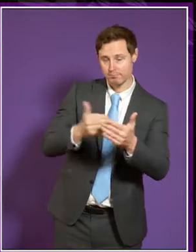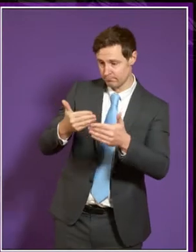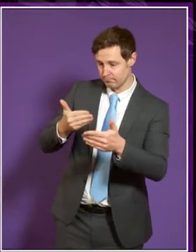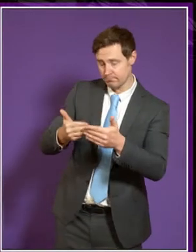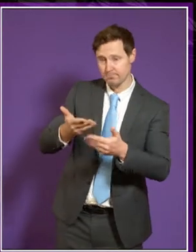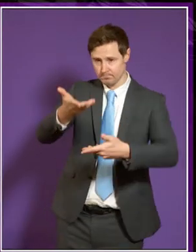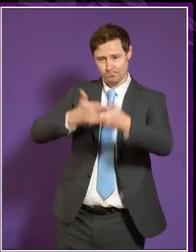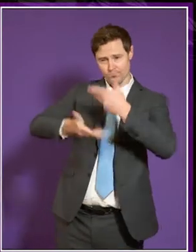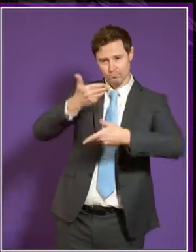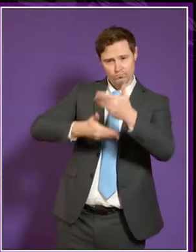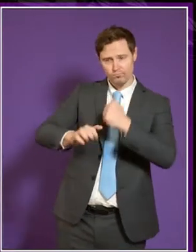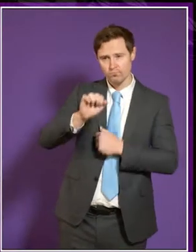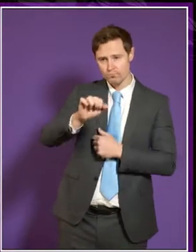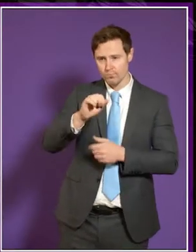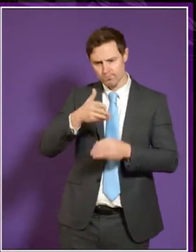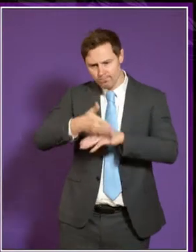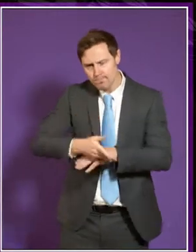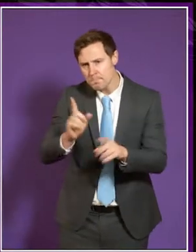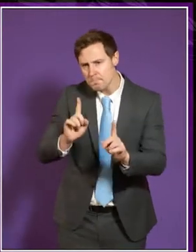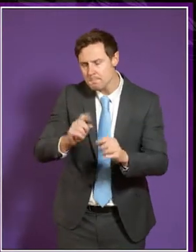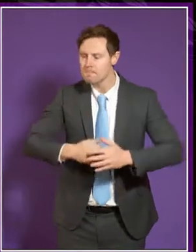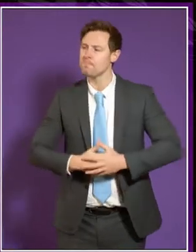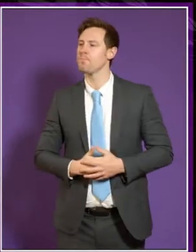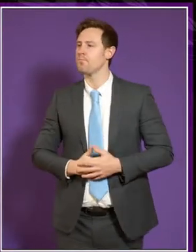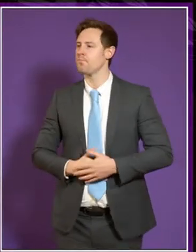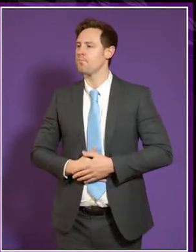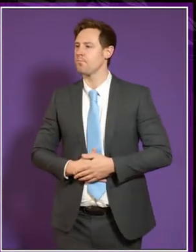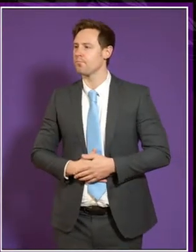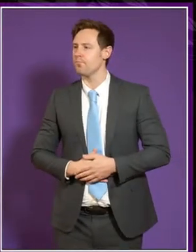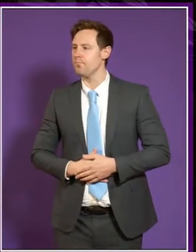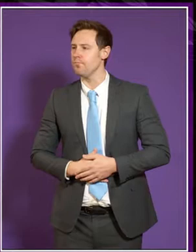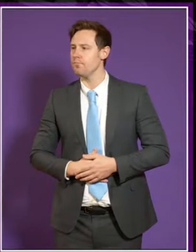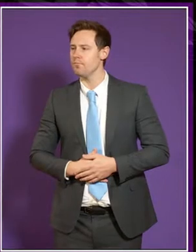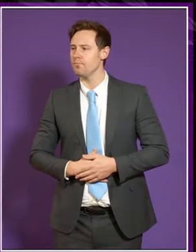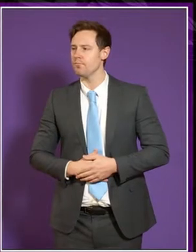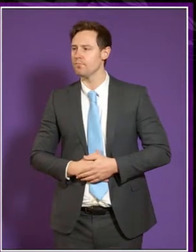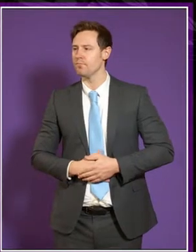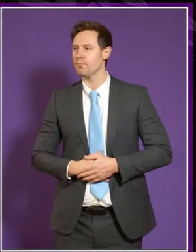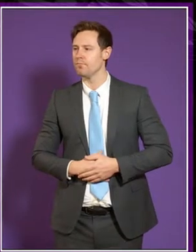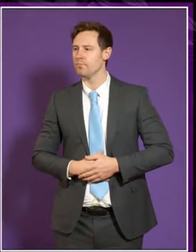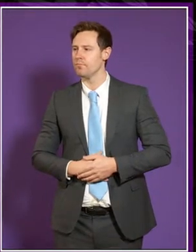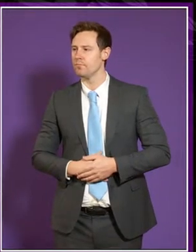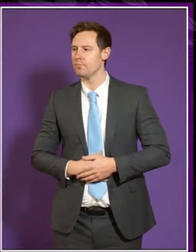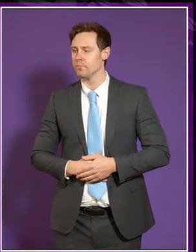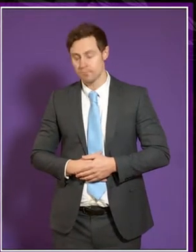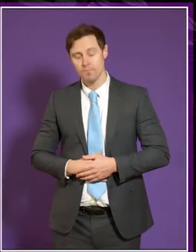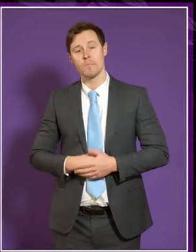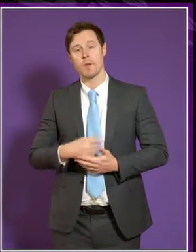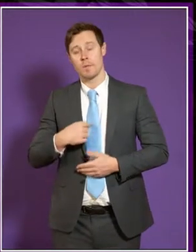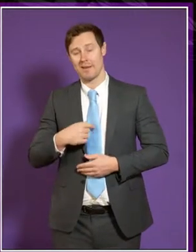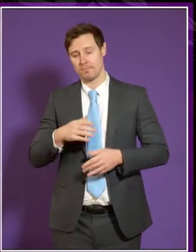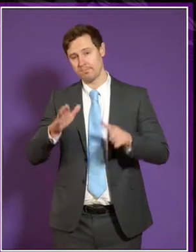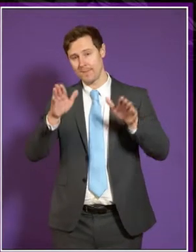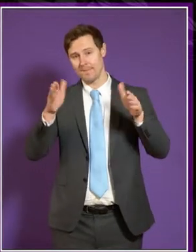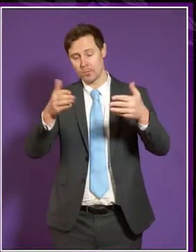tell us how you've spent that time. Well, I spent that time on three main things, I think.